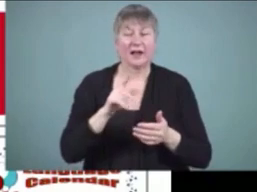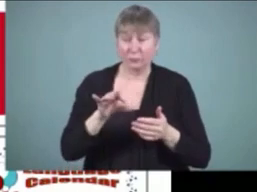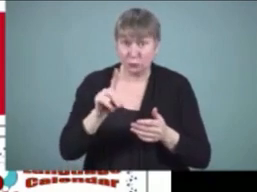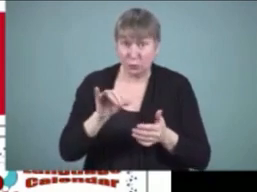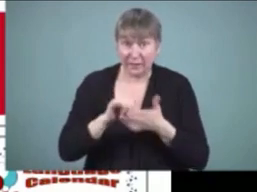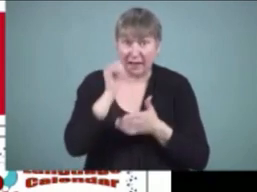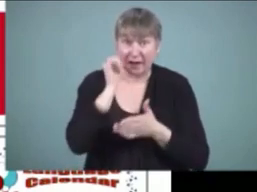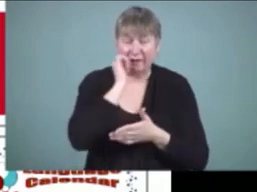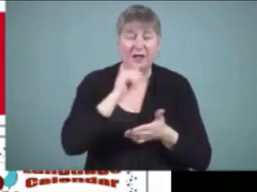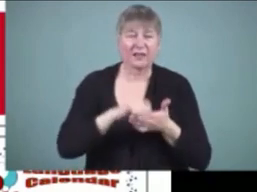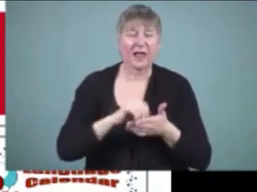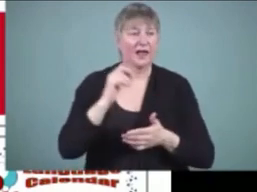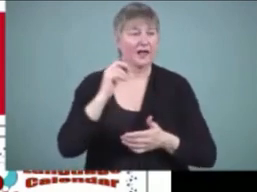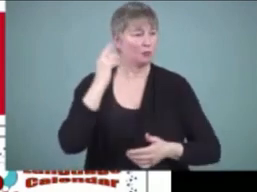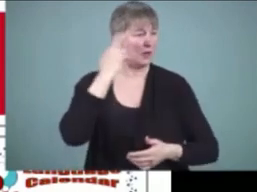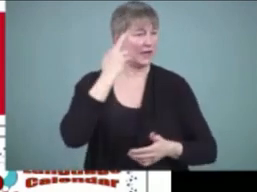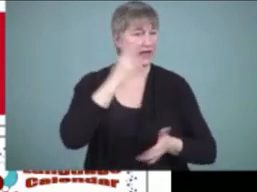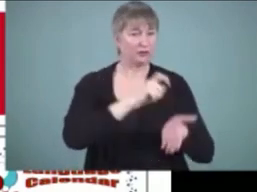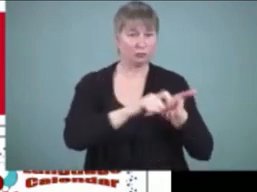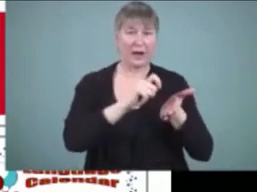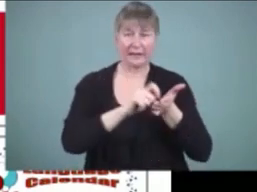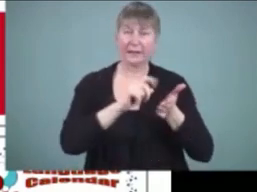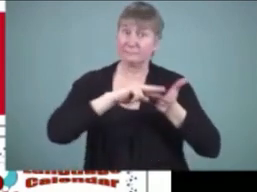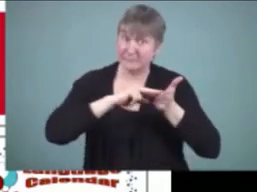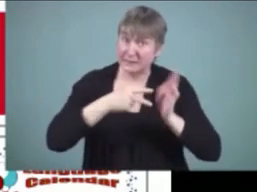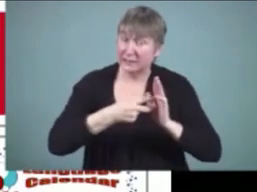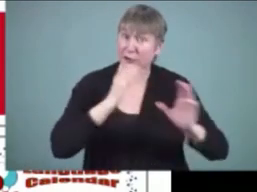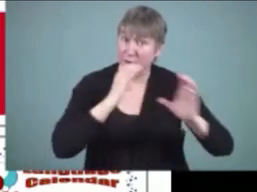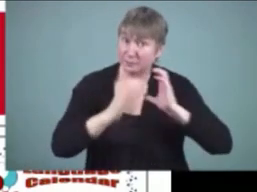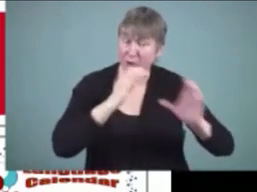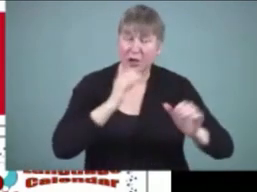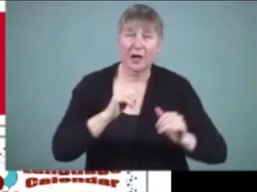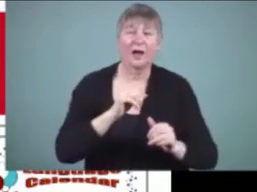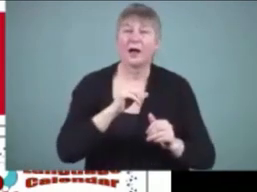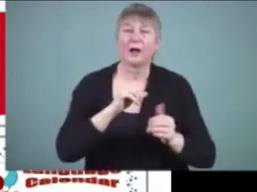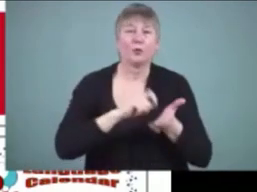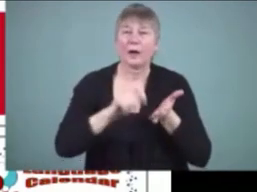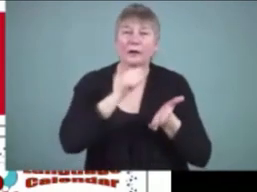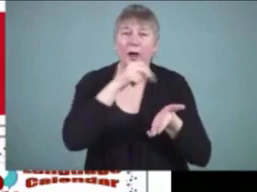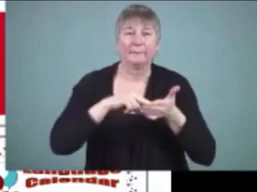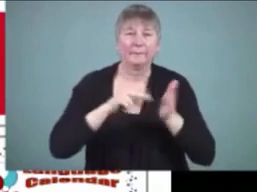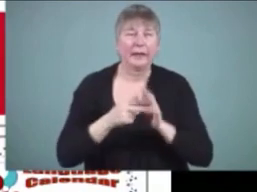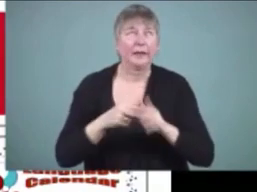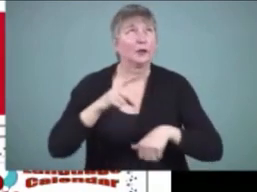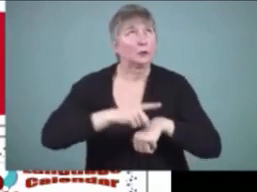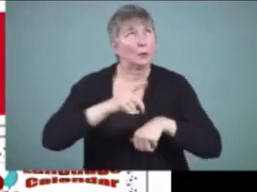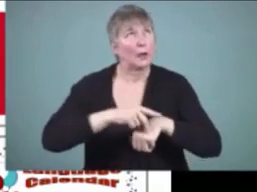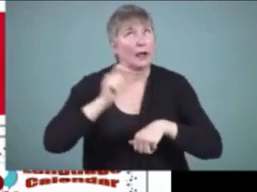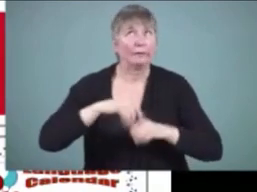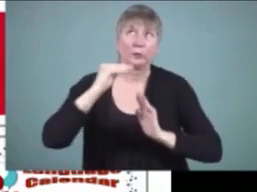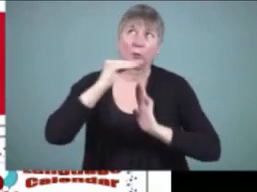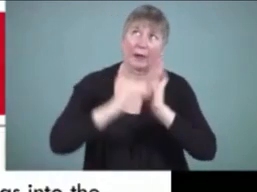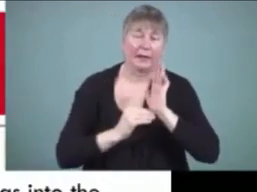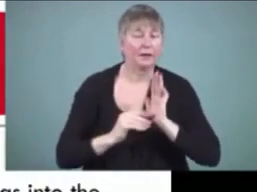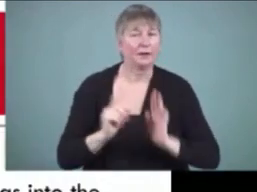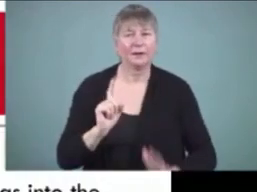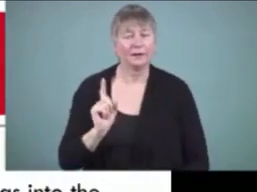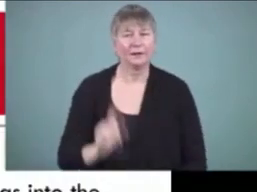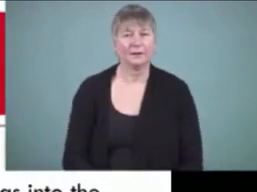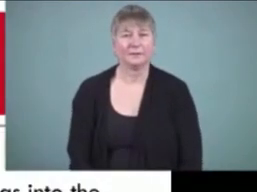communication not simply as something that they need to do to fill the page next slide